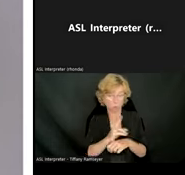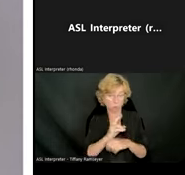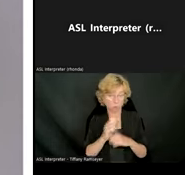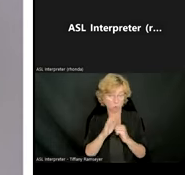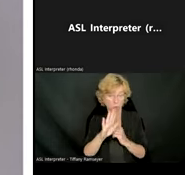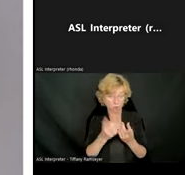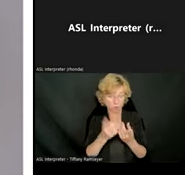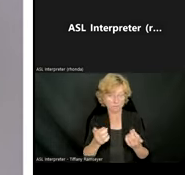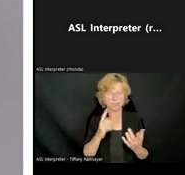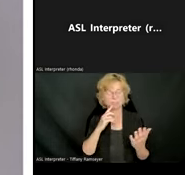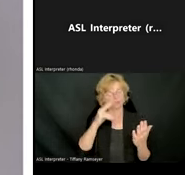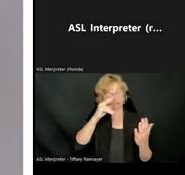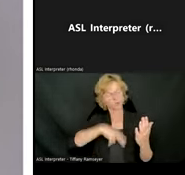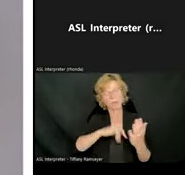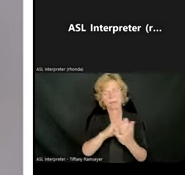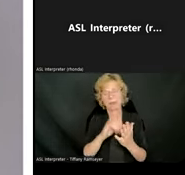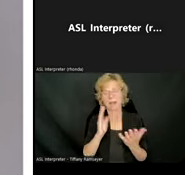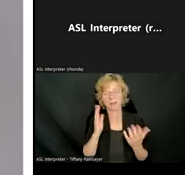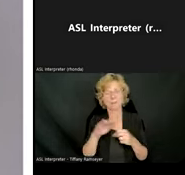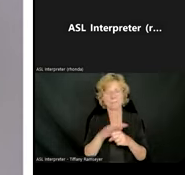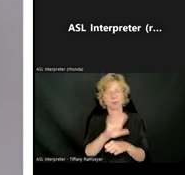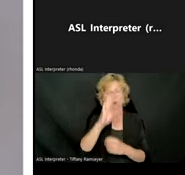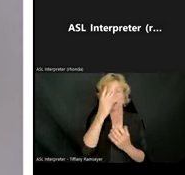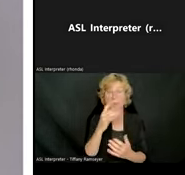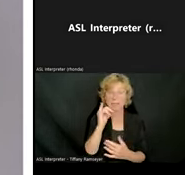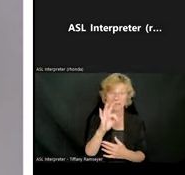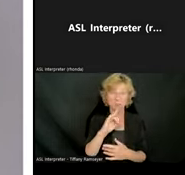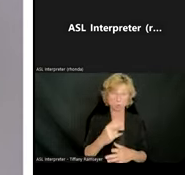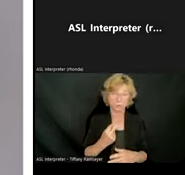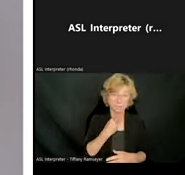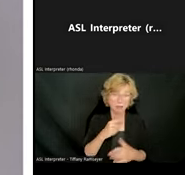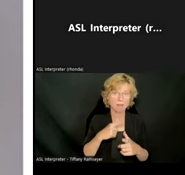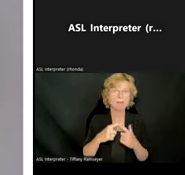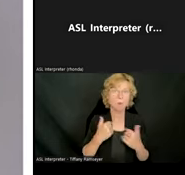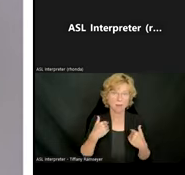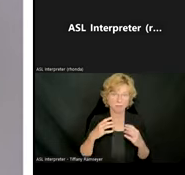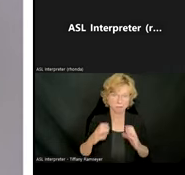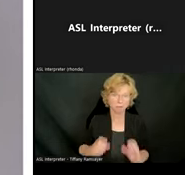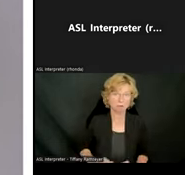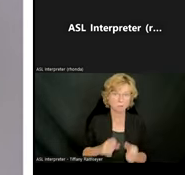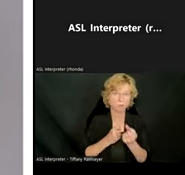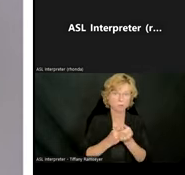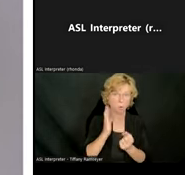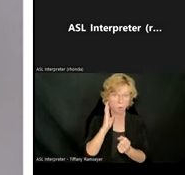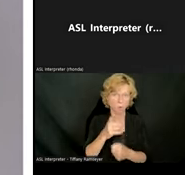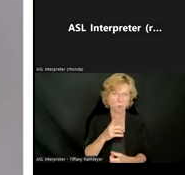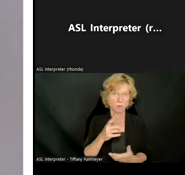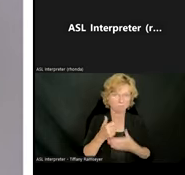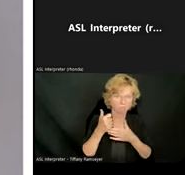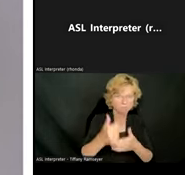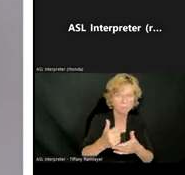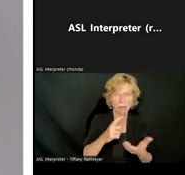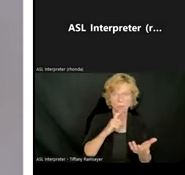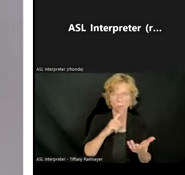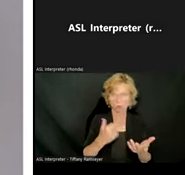check that out, fill in your information. And then if you get stuck, we have customer support that's there to make sure that you have a